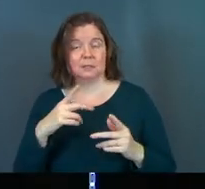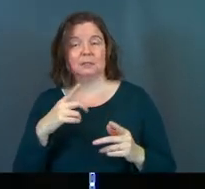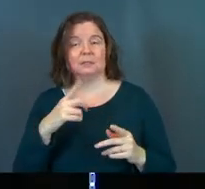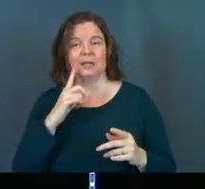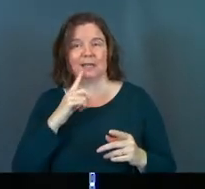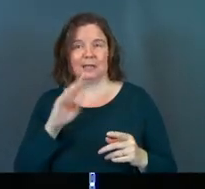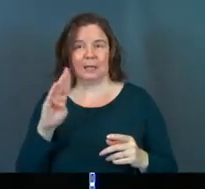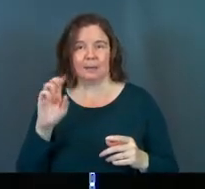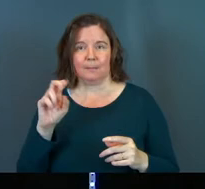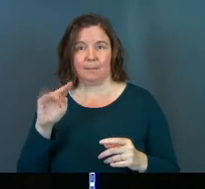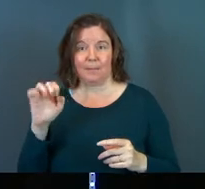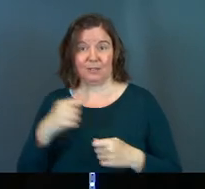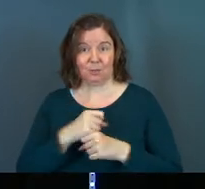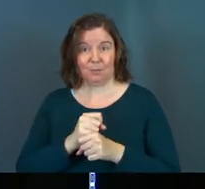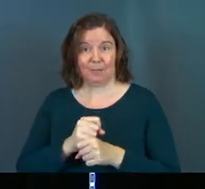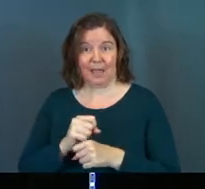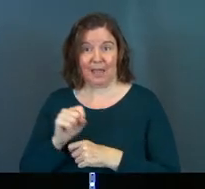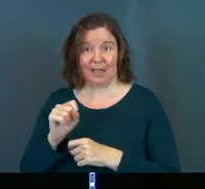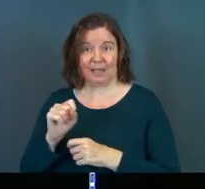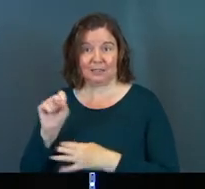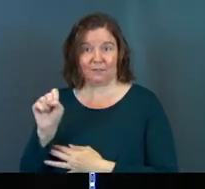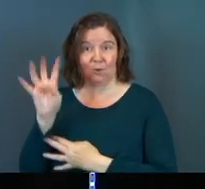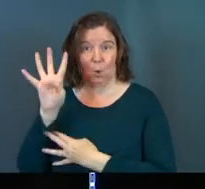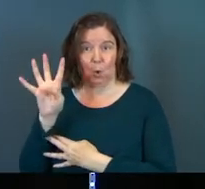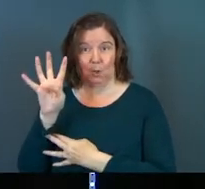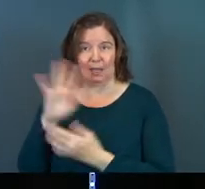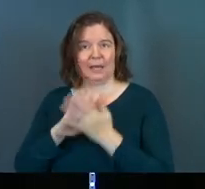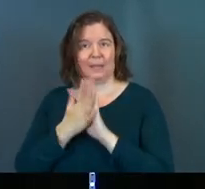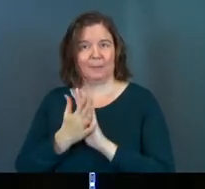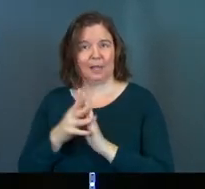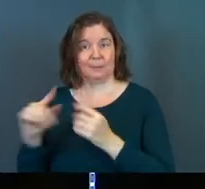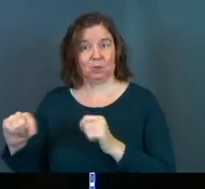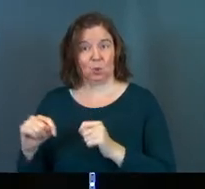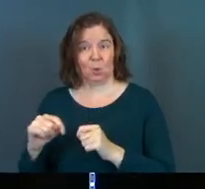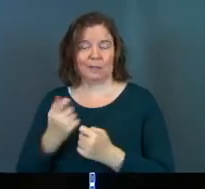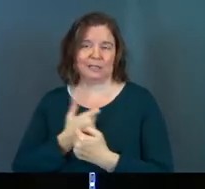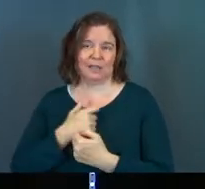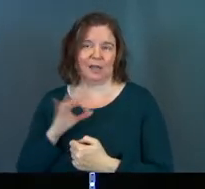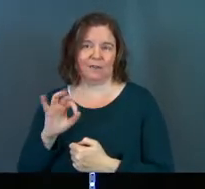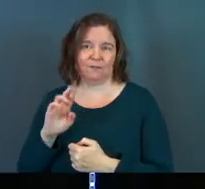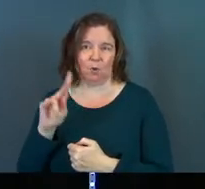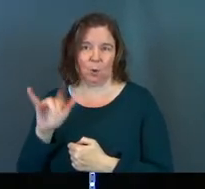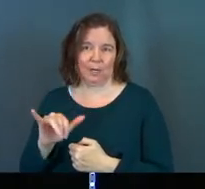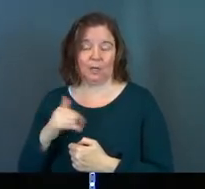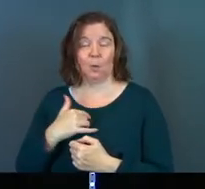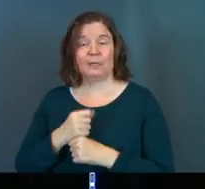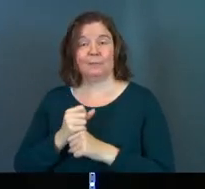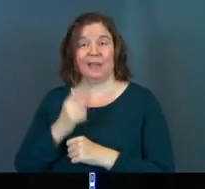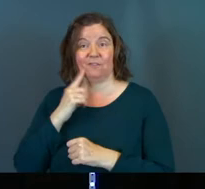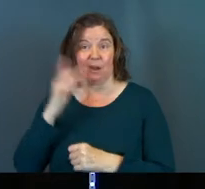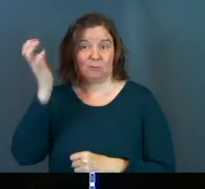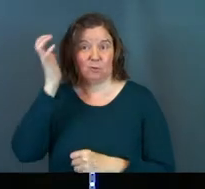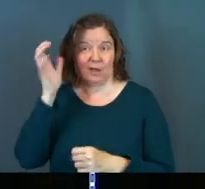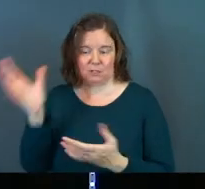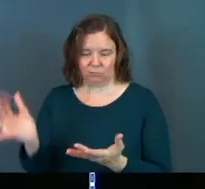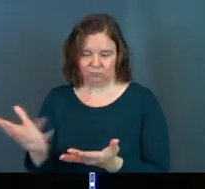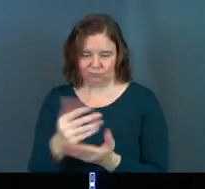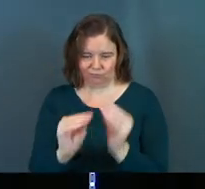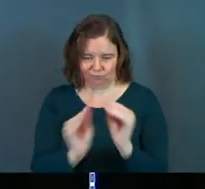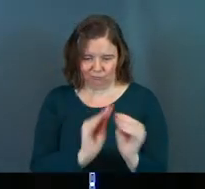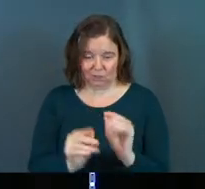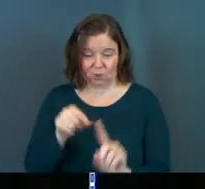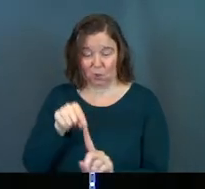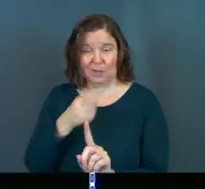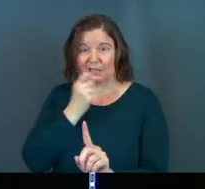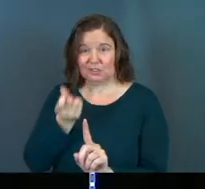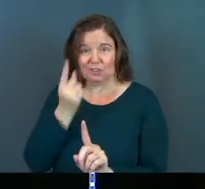Story 4 named Bonnie, so she makes Forky, and he becomes a toy, and she loves Forky so much. Well, Forky was made from trash, so Forky does